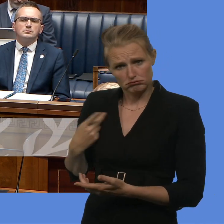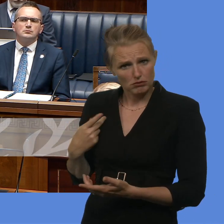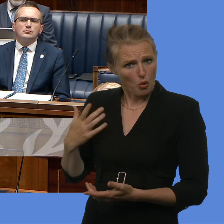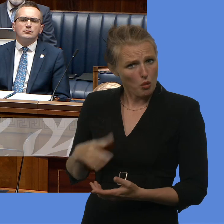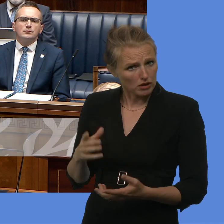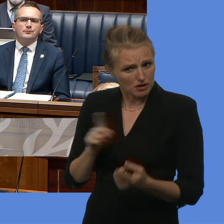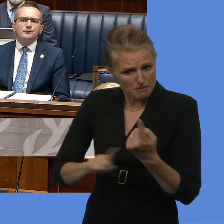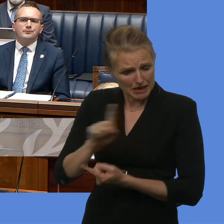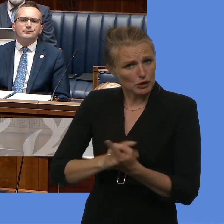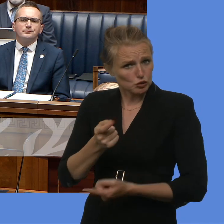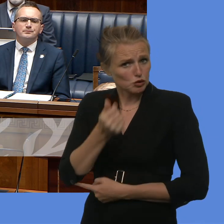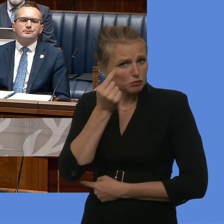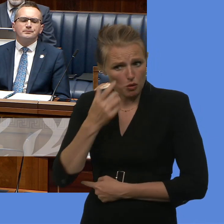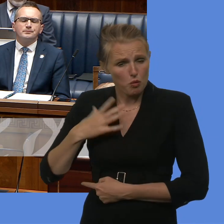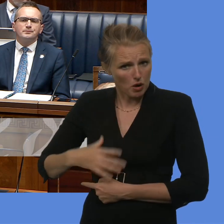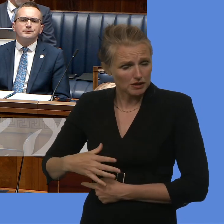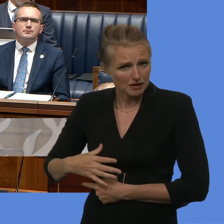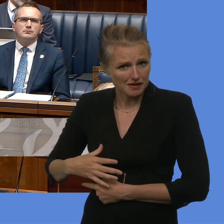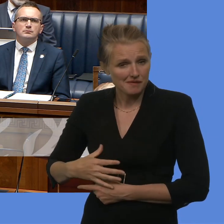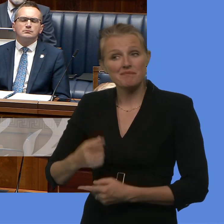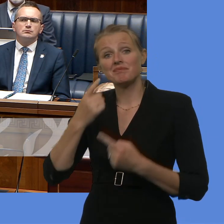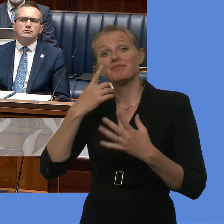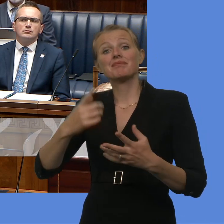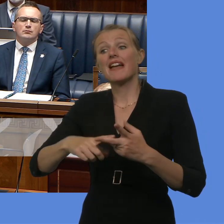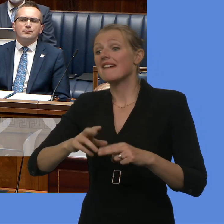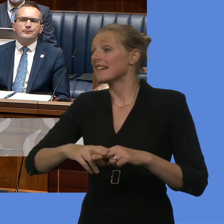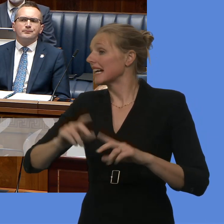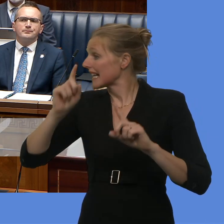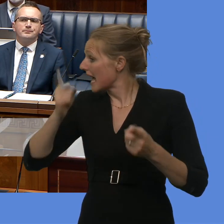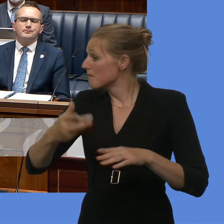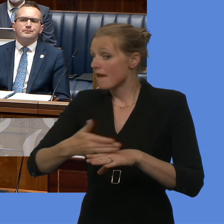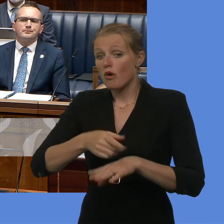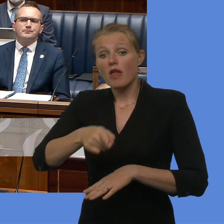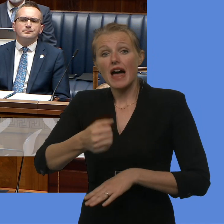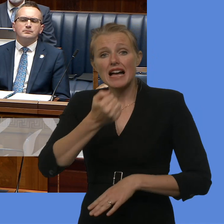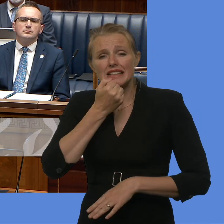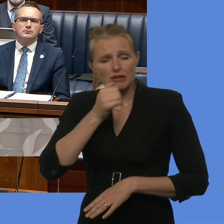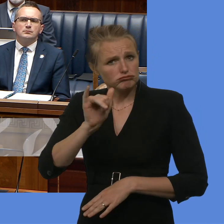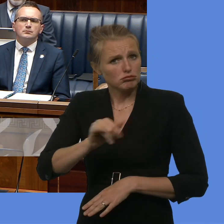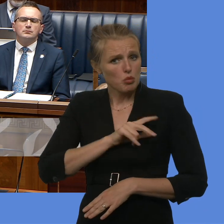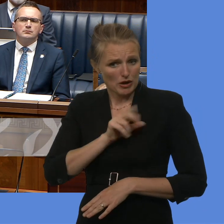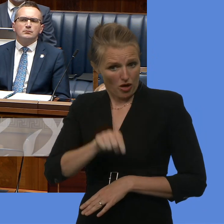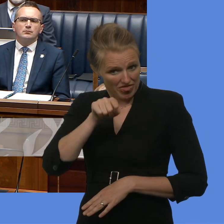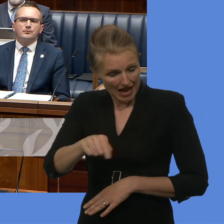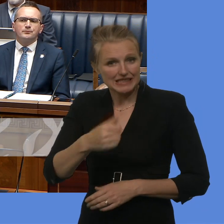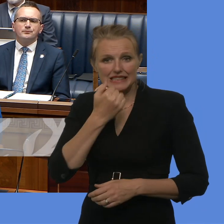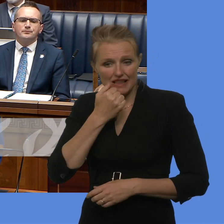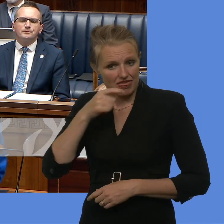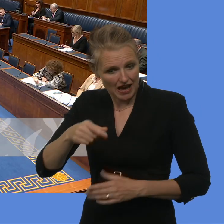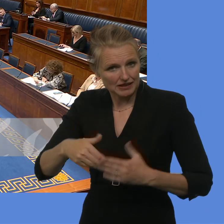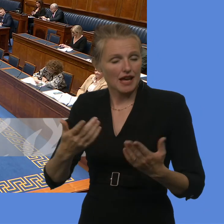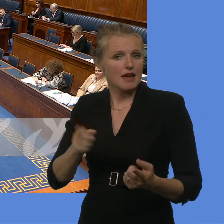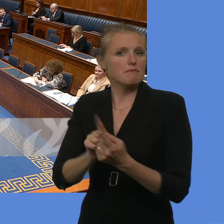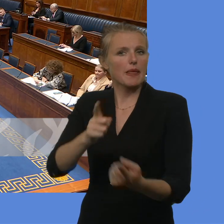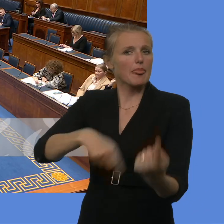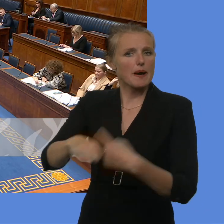meeting as soon as possible. But, of course, if we can't before that date, then certainly we will try to do so on that day. Pat Shane.